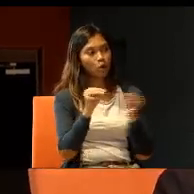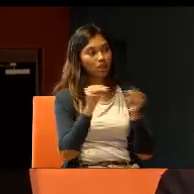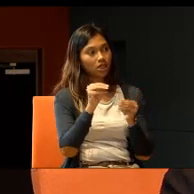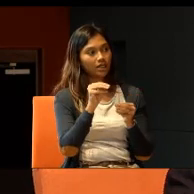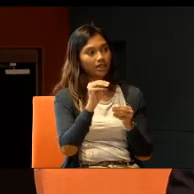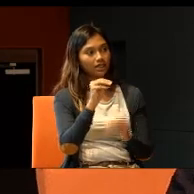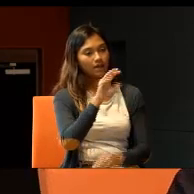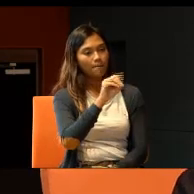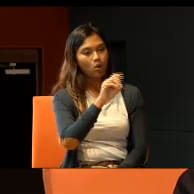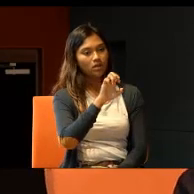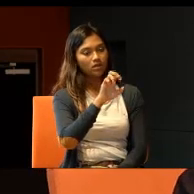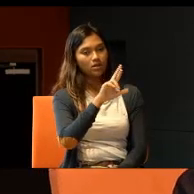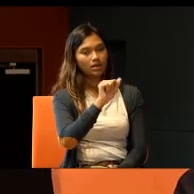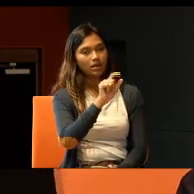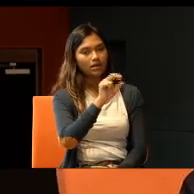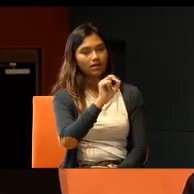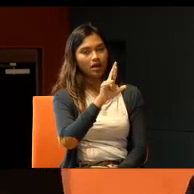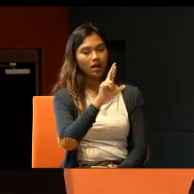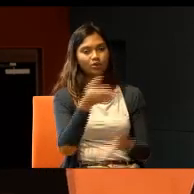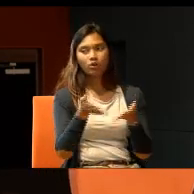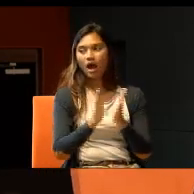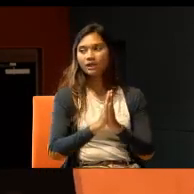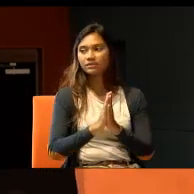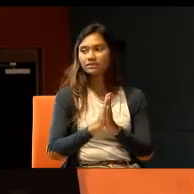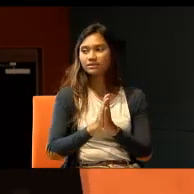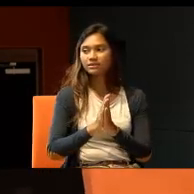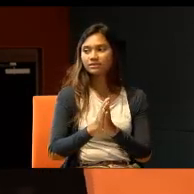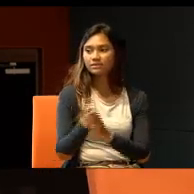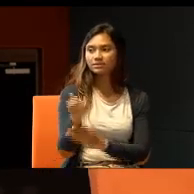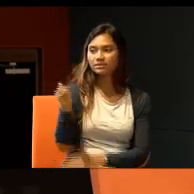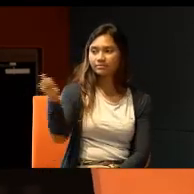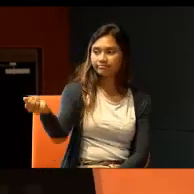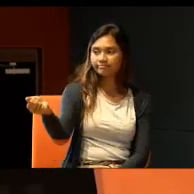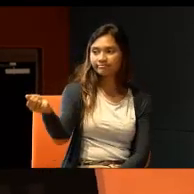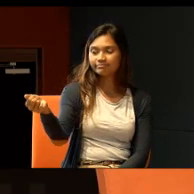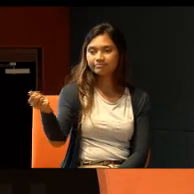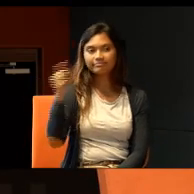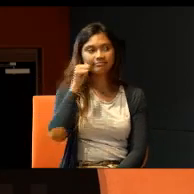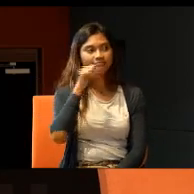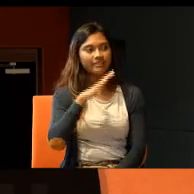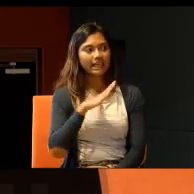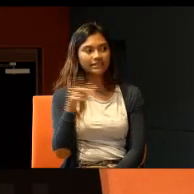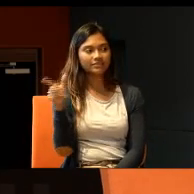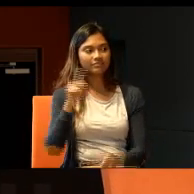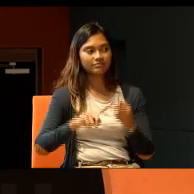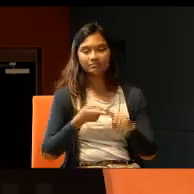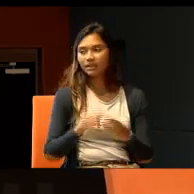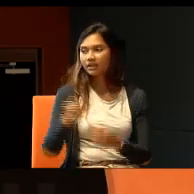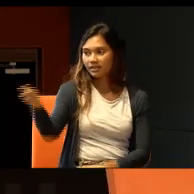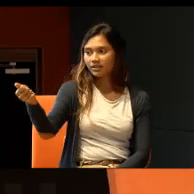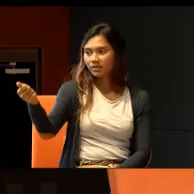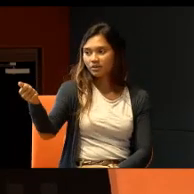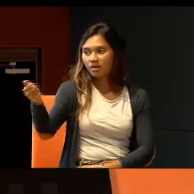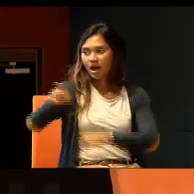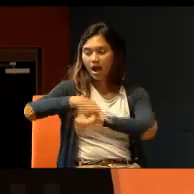to ask Swanim, my wonderful, lady friend. Swanim, you were, a principal, the